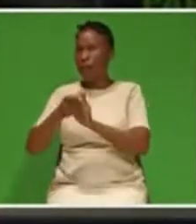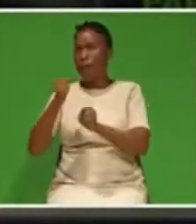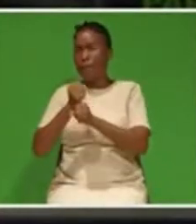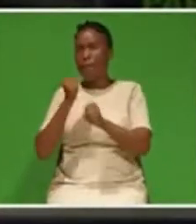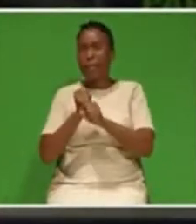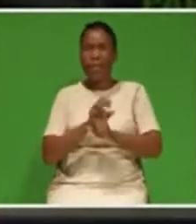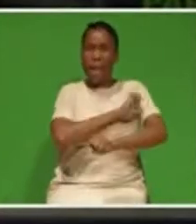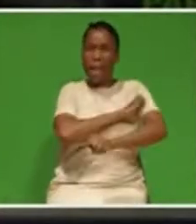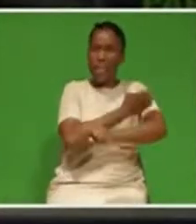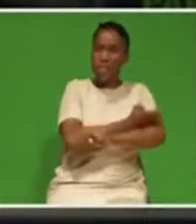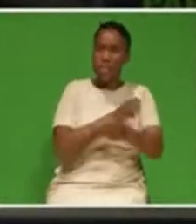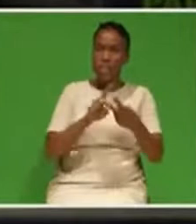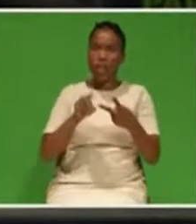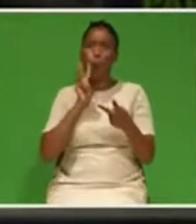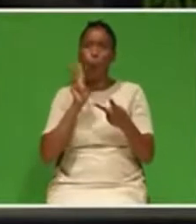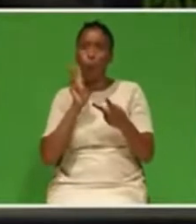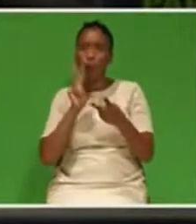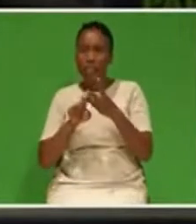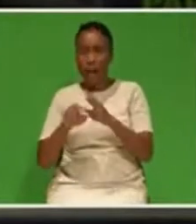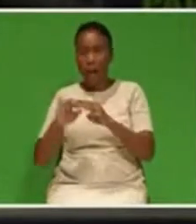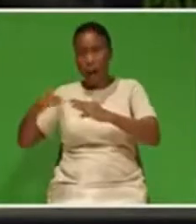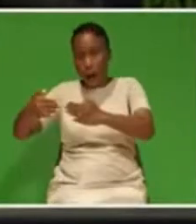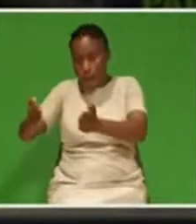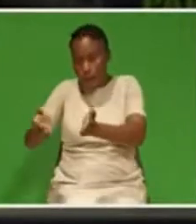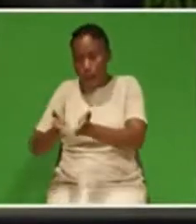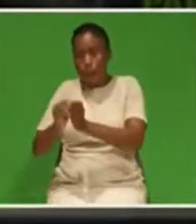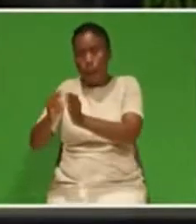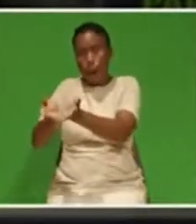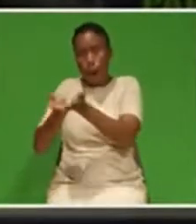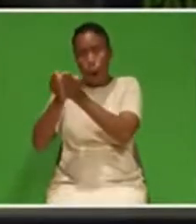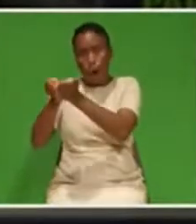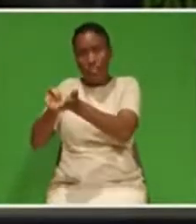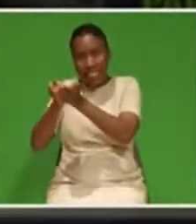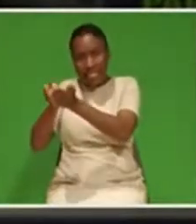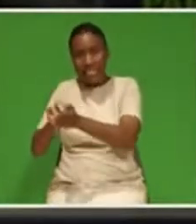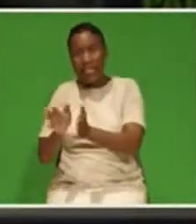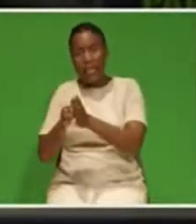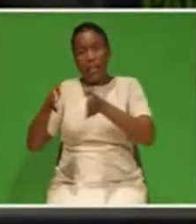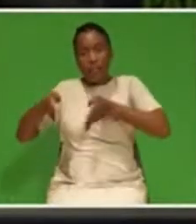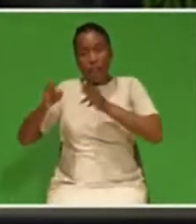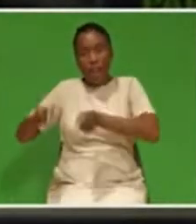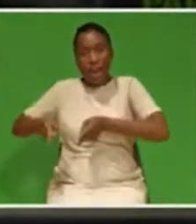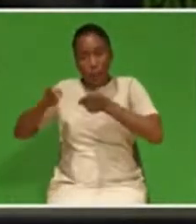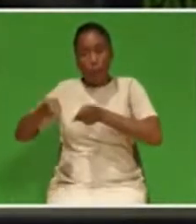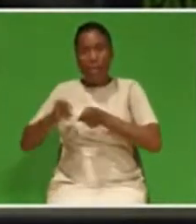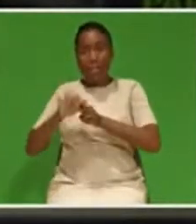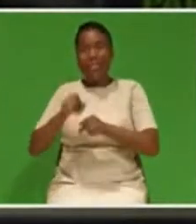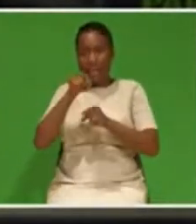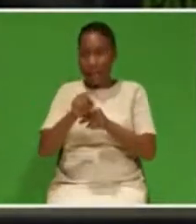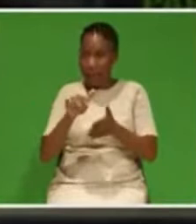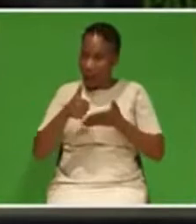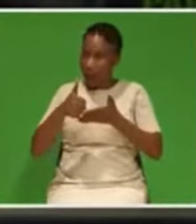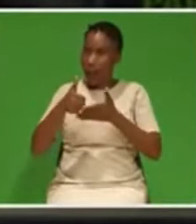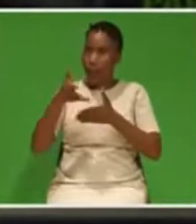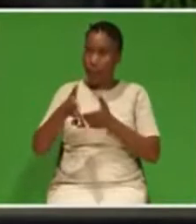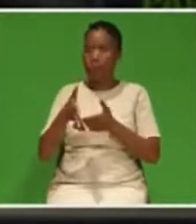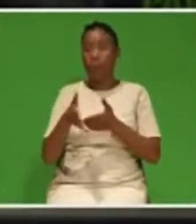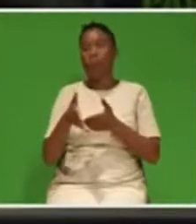railways that will enable greater investment in these vital industries.